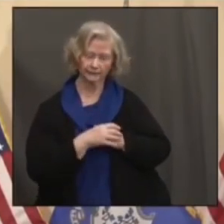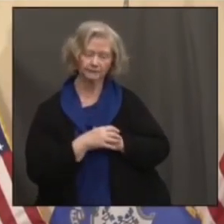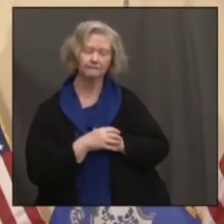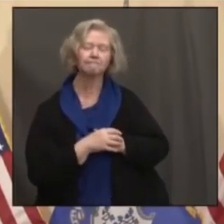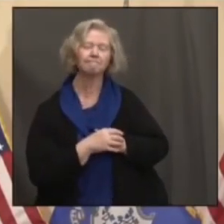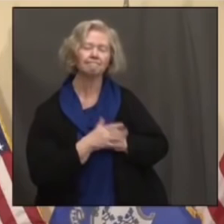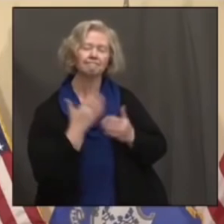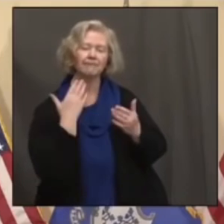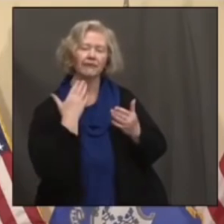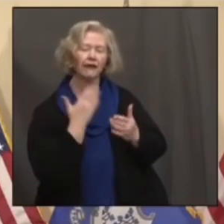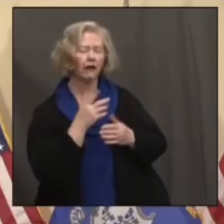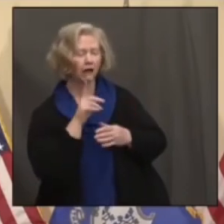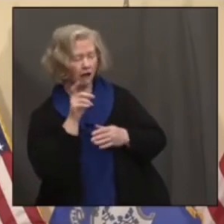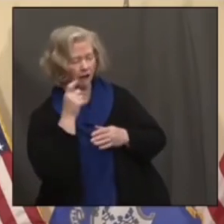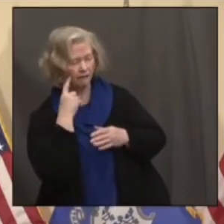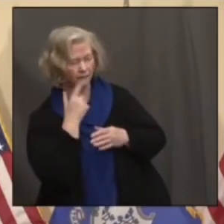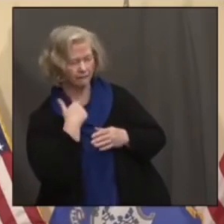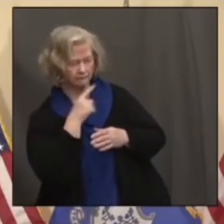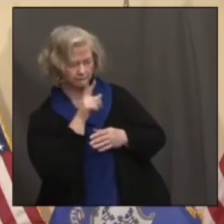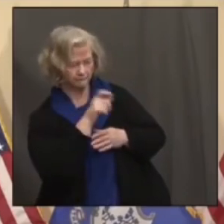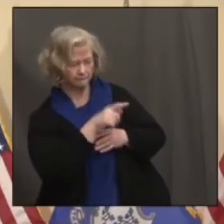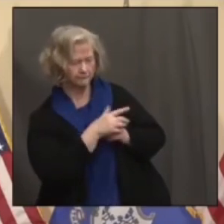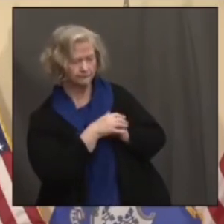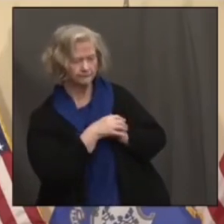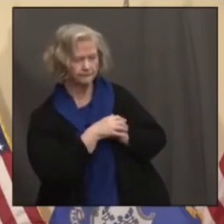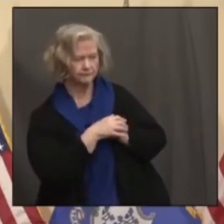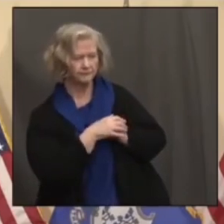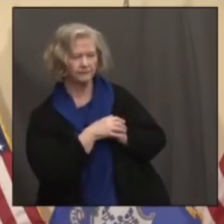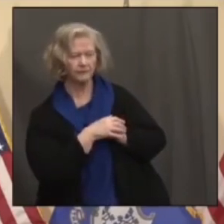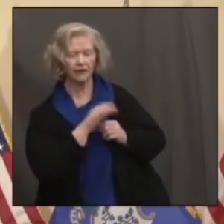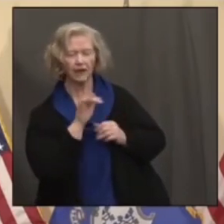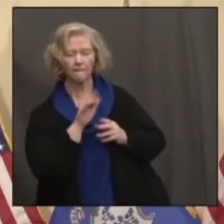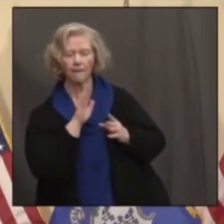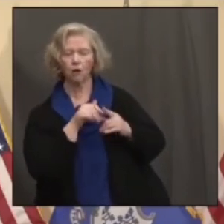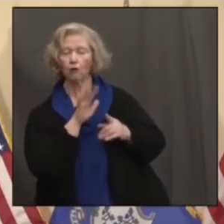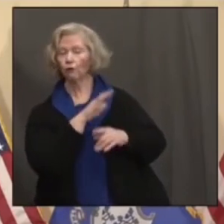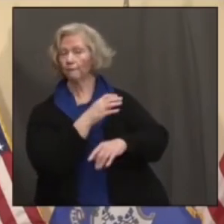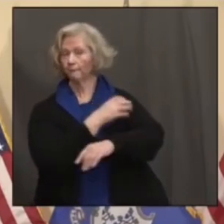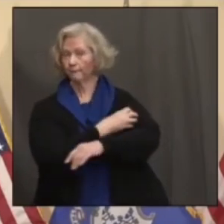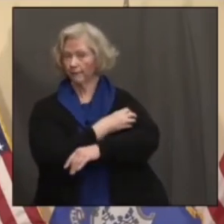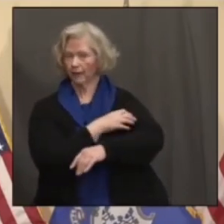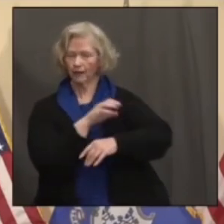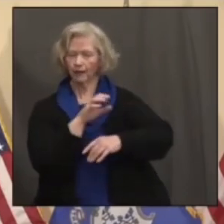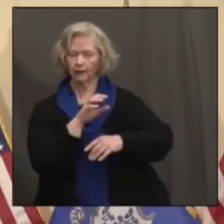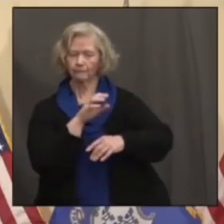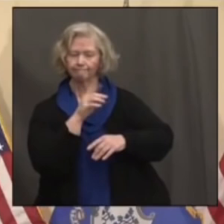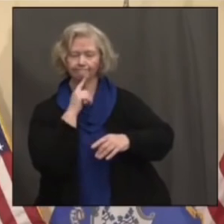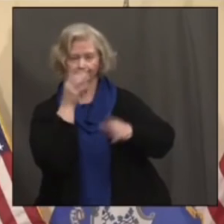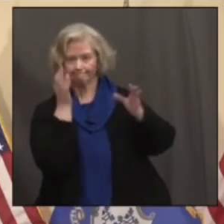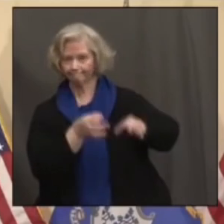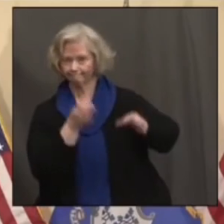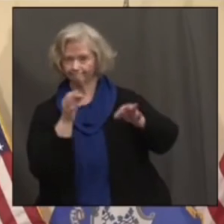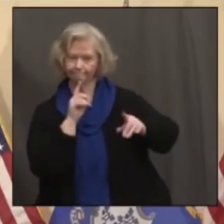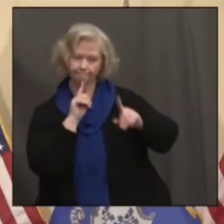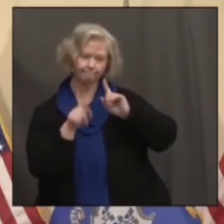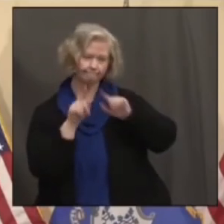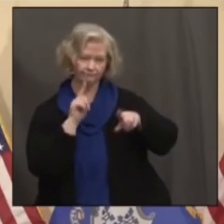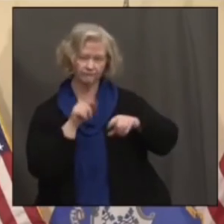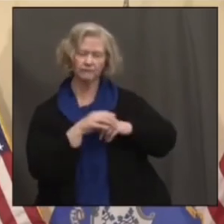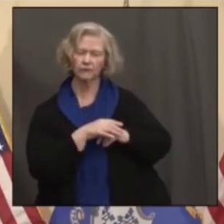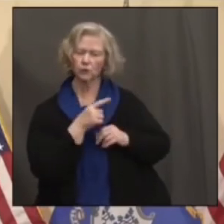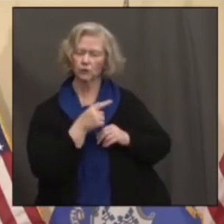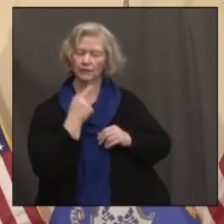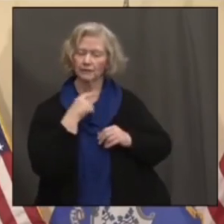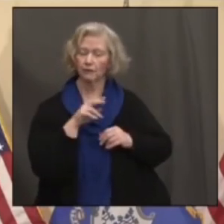Thanks. Governor, I wanted to follow up real quick on the executive power thing. If I understood you correctly, you said that Nora,